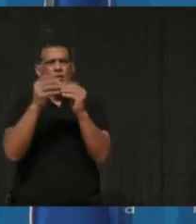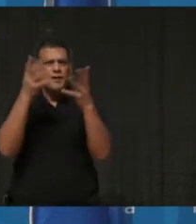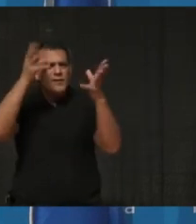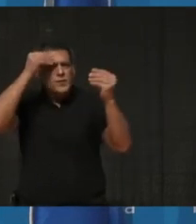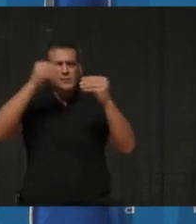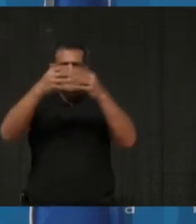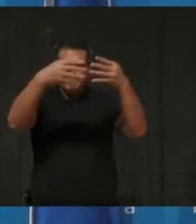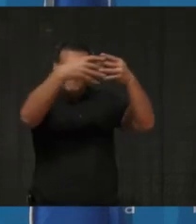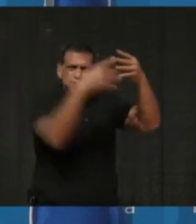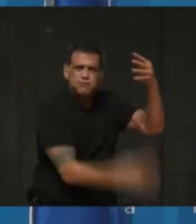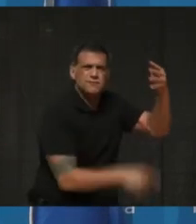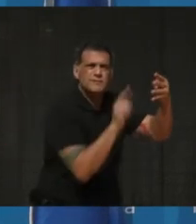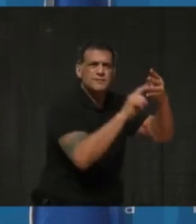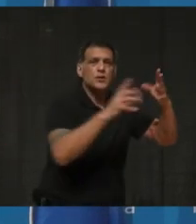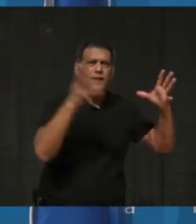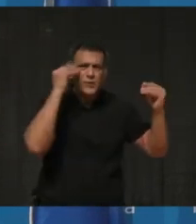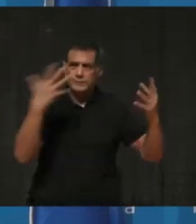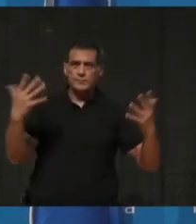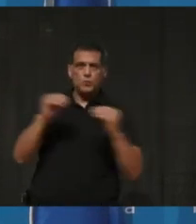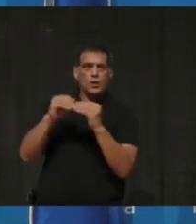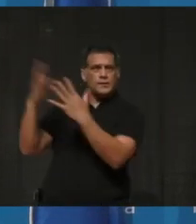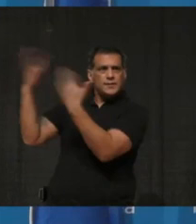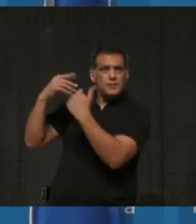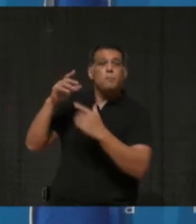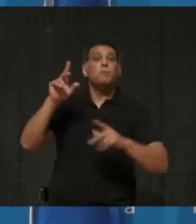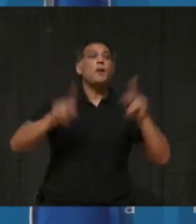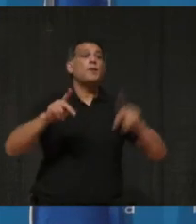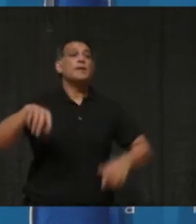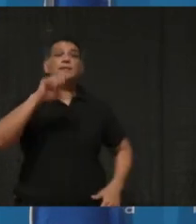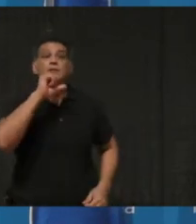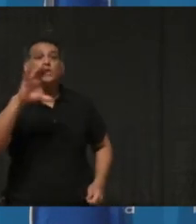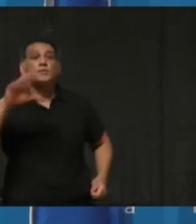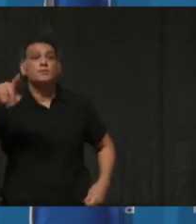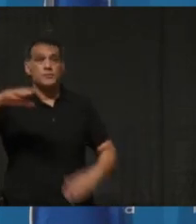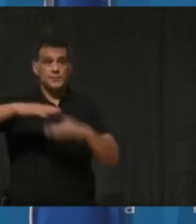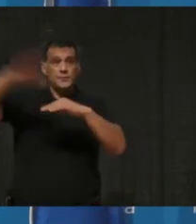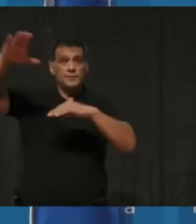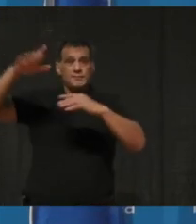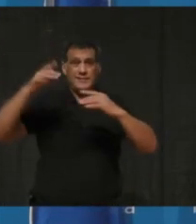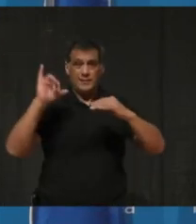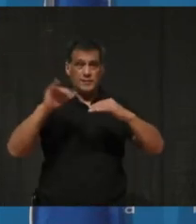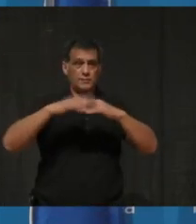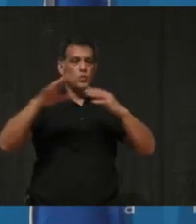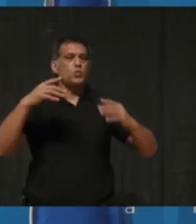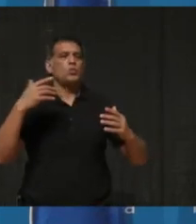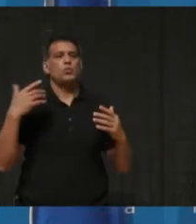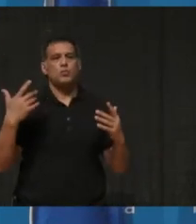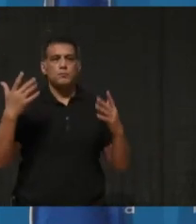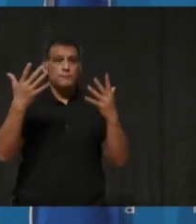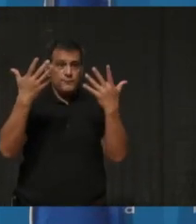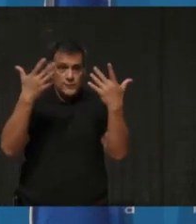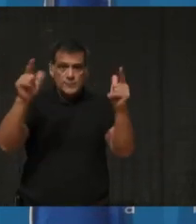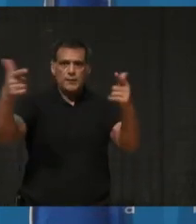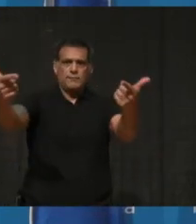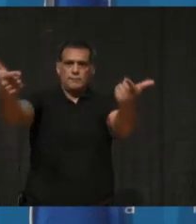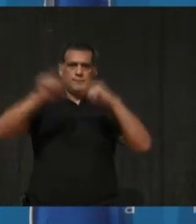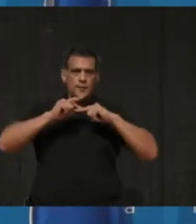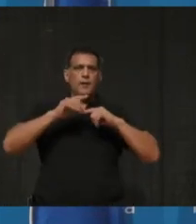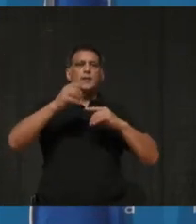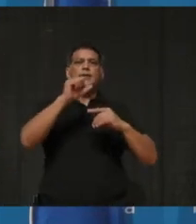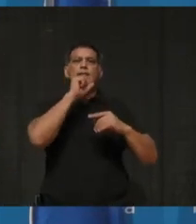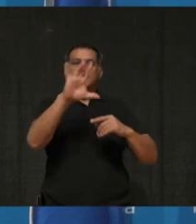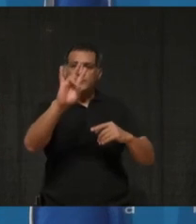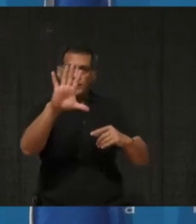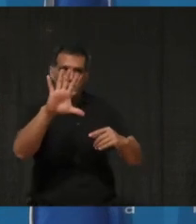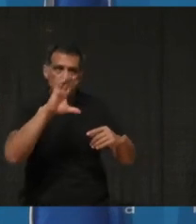after vaccinating people over 80, the province hopes to start vaccinating people 75 and over on April 15th, then on